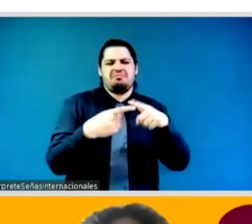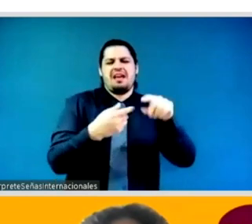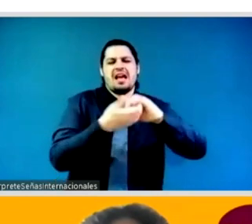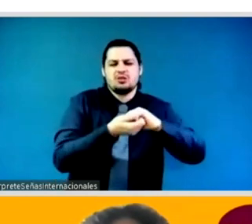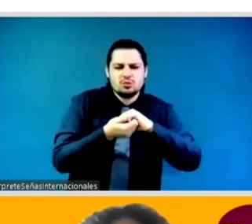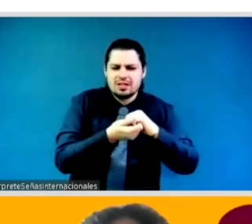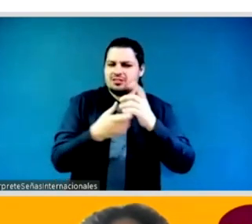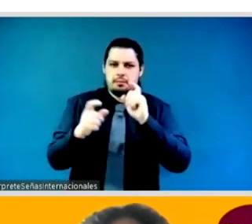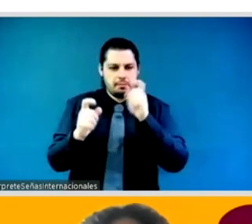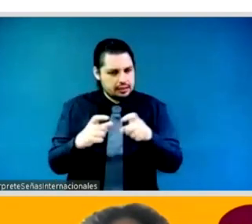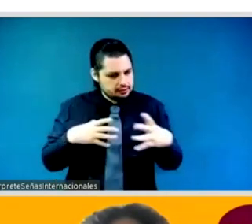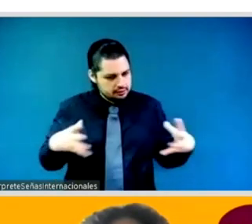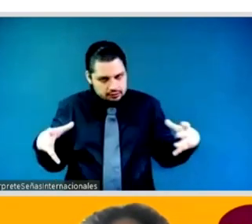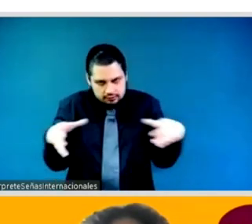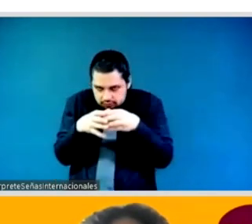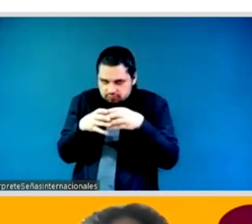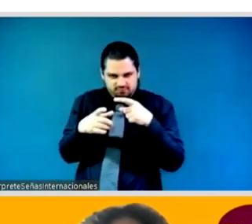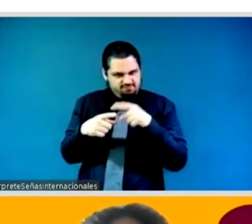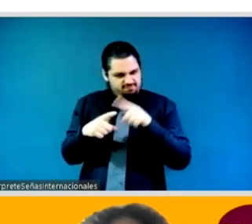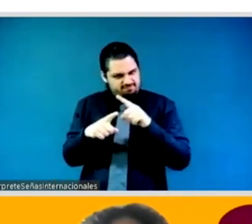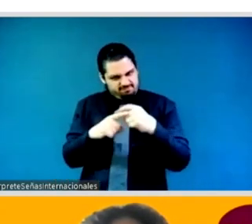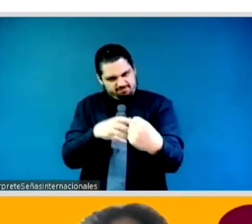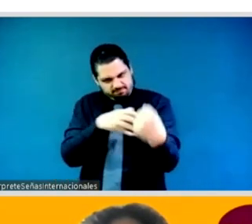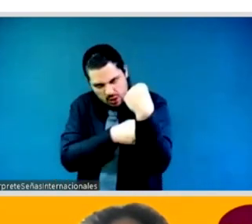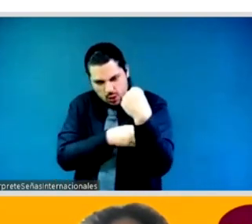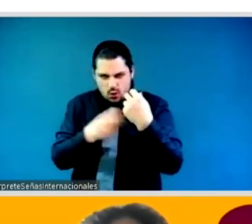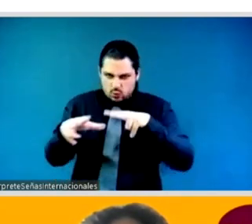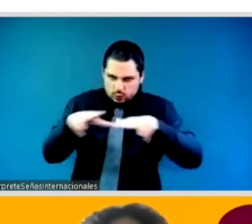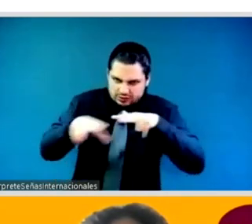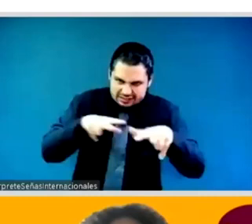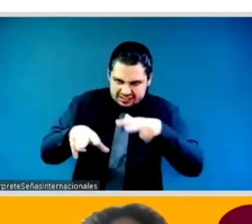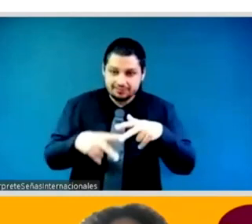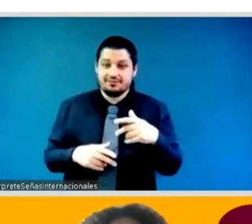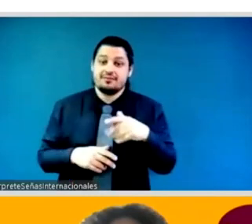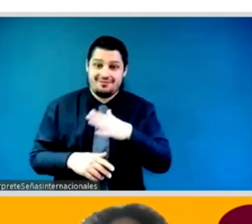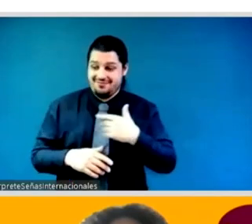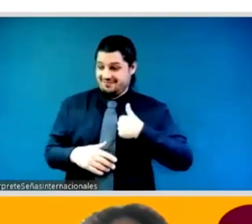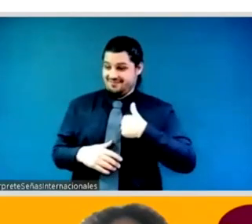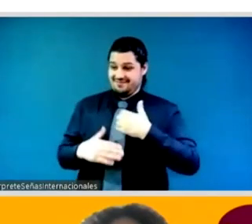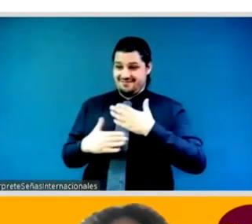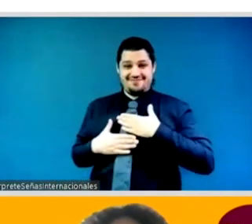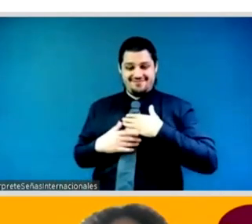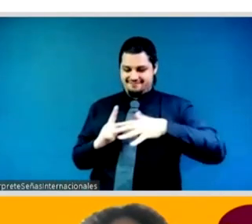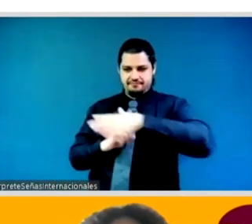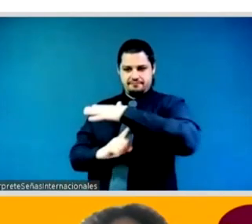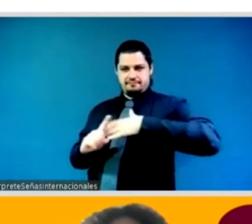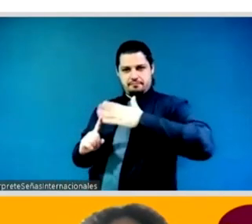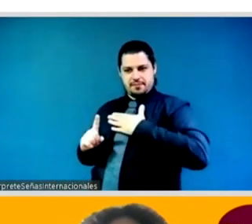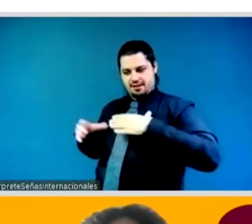area that i was talking about before the area of of civic space and ensuring and enabling